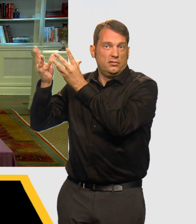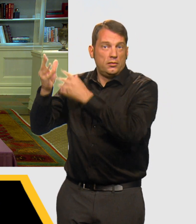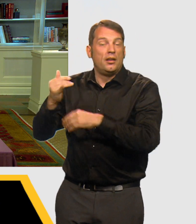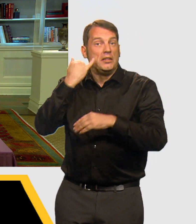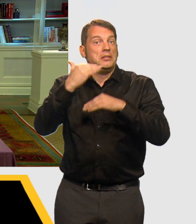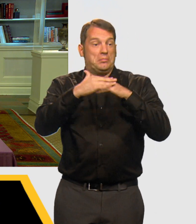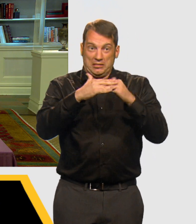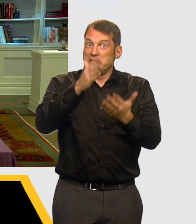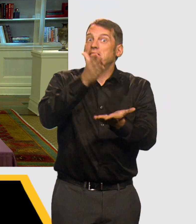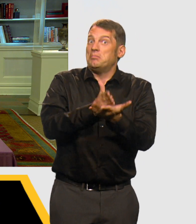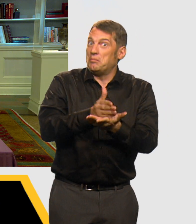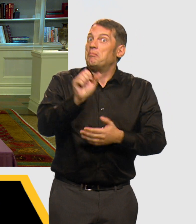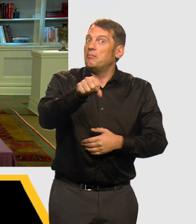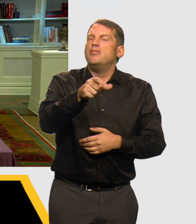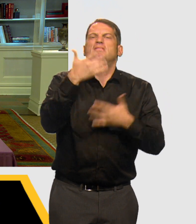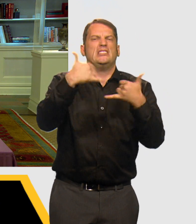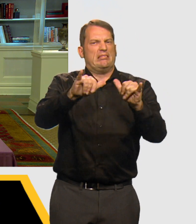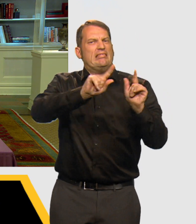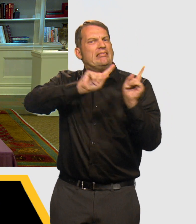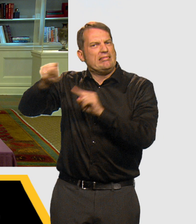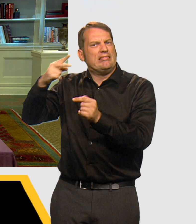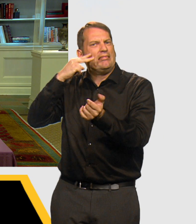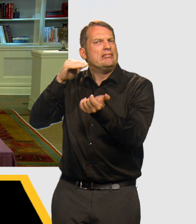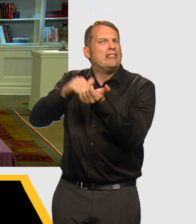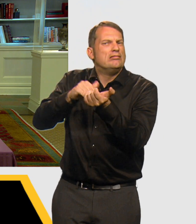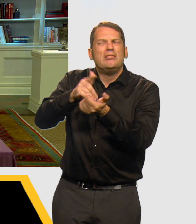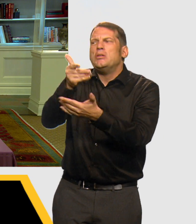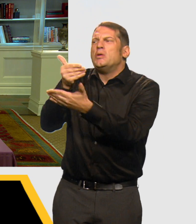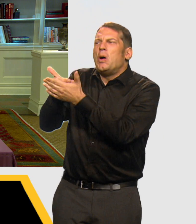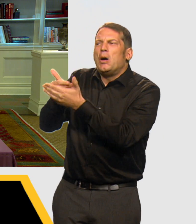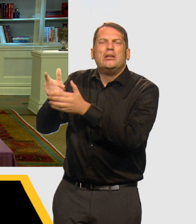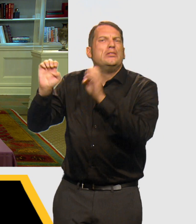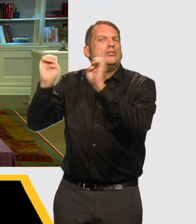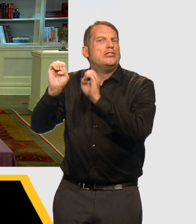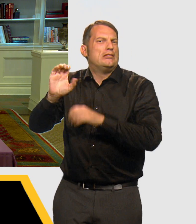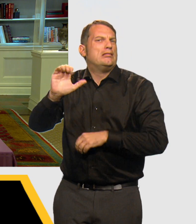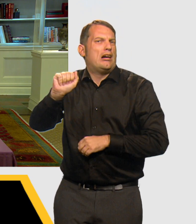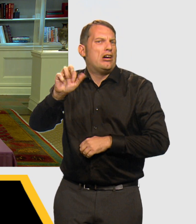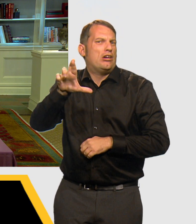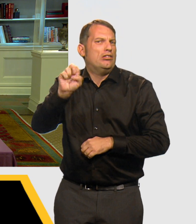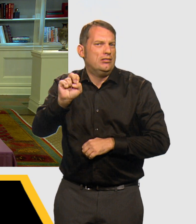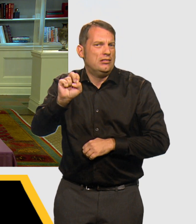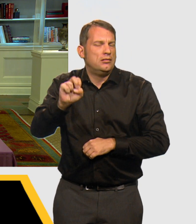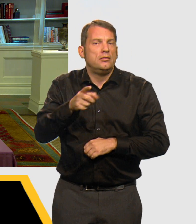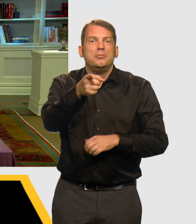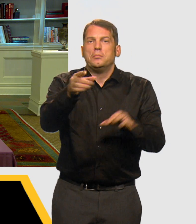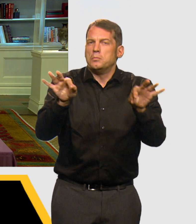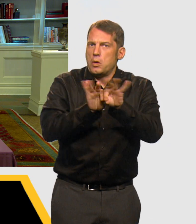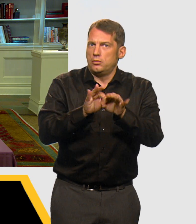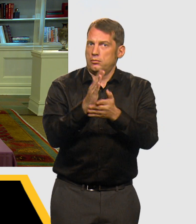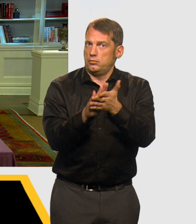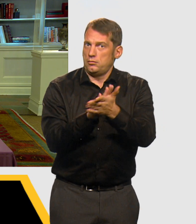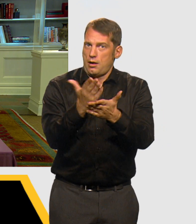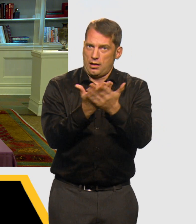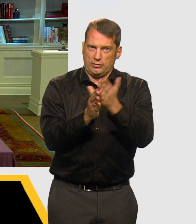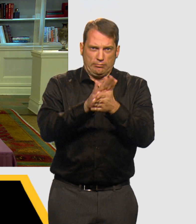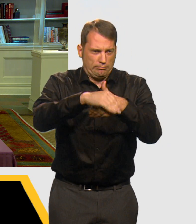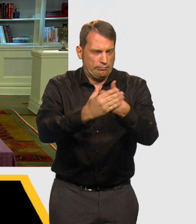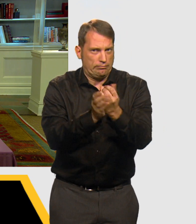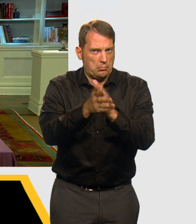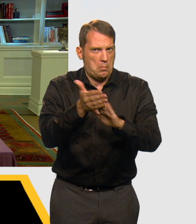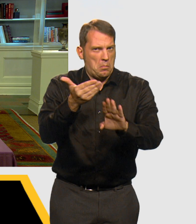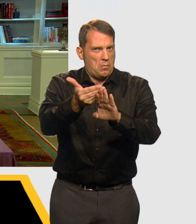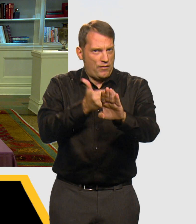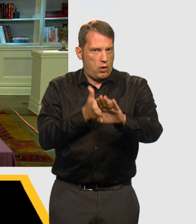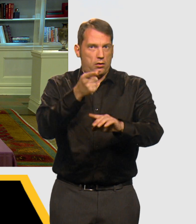Even if bleeding does stop, contact a doctor or go to your local urgent care facility. Whenever possible, wash